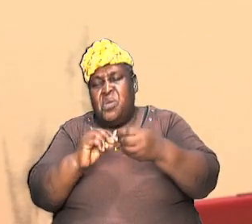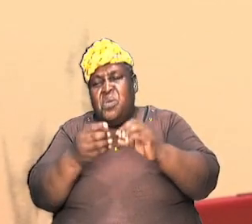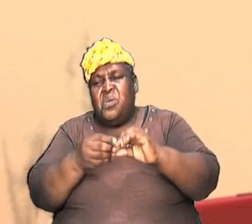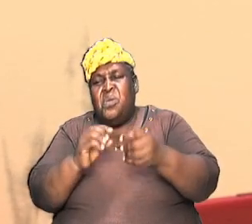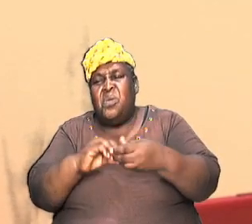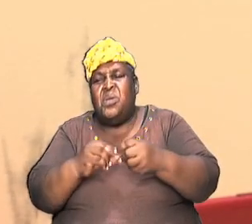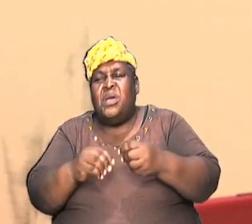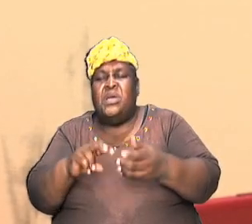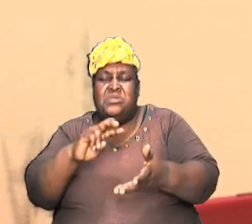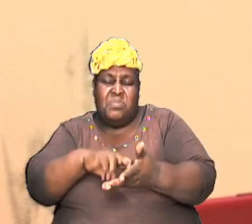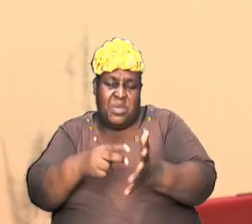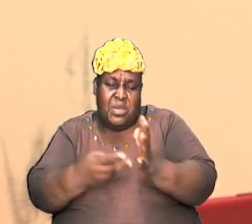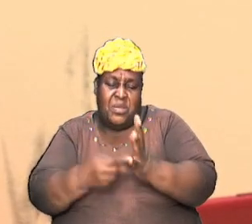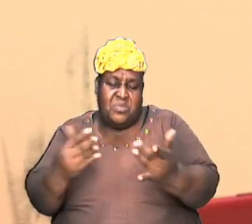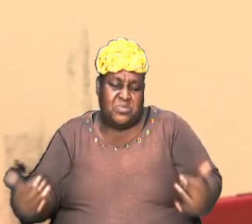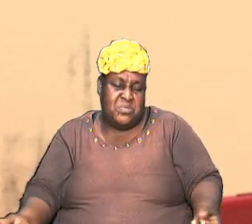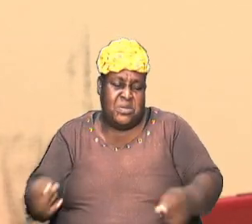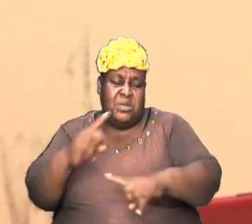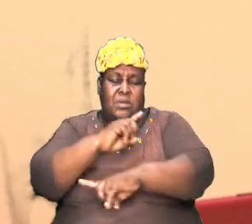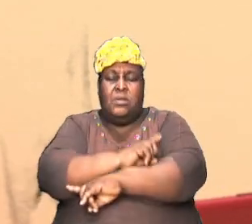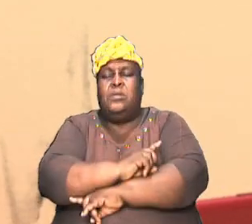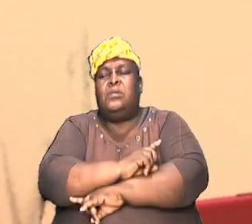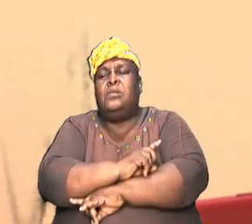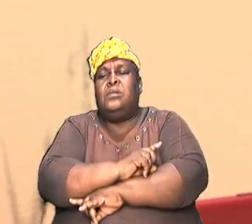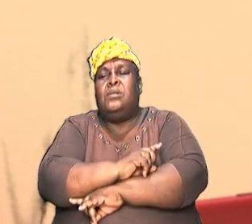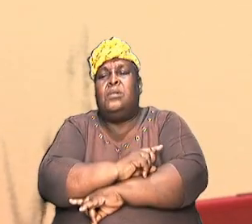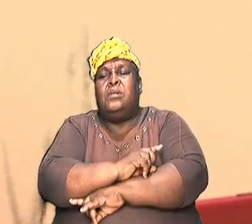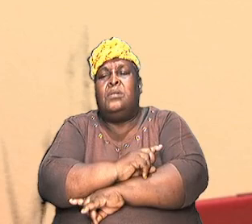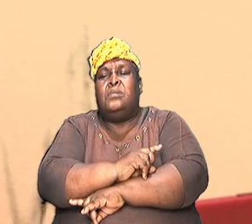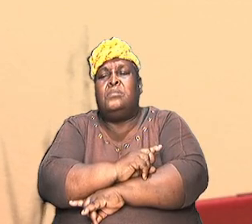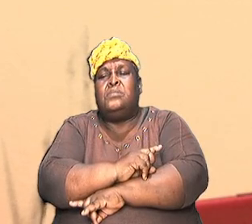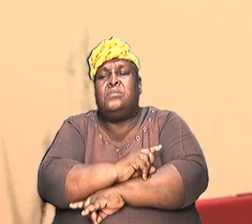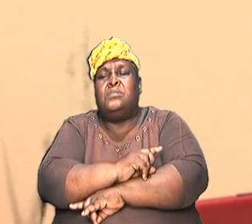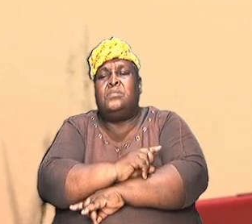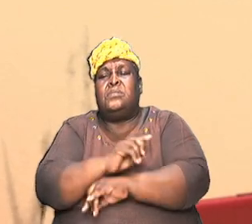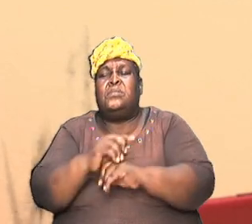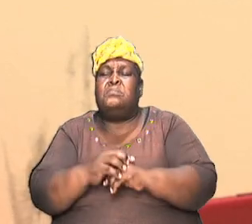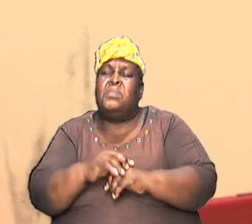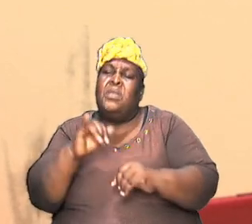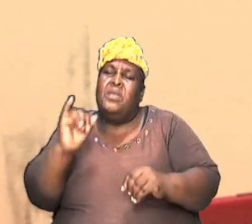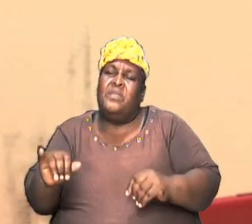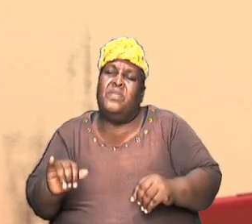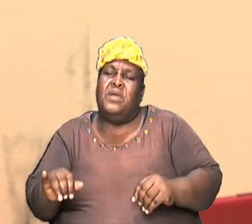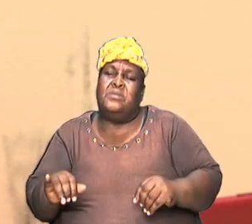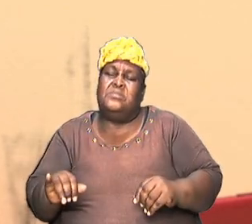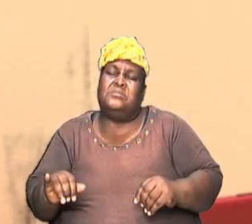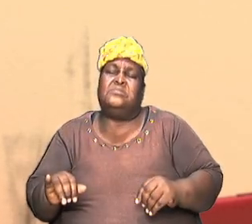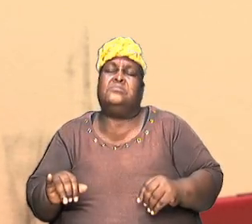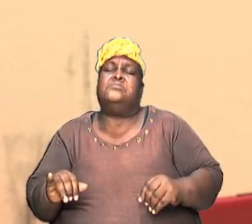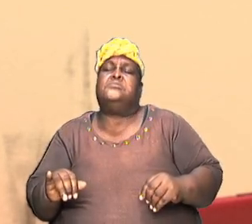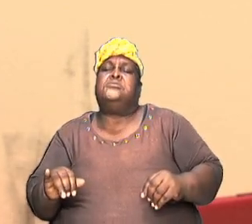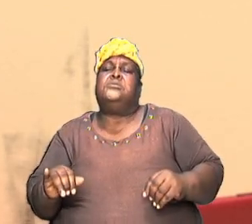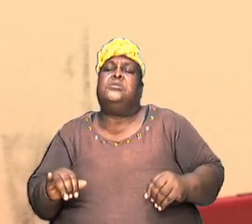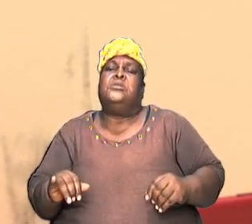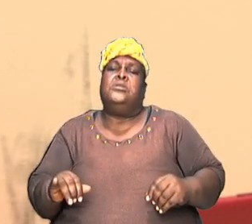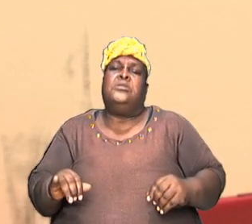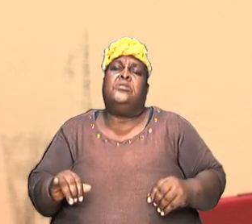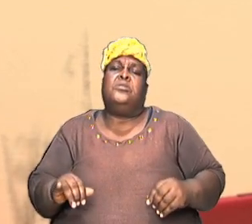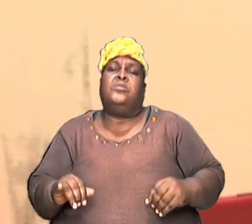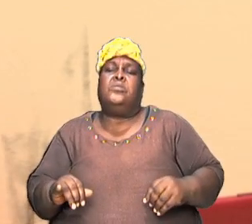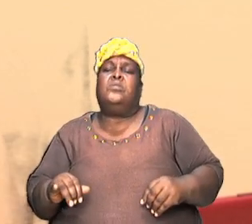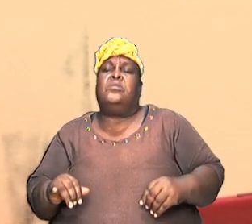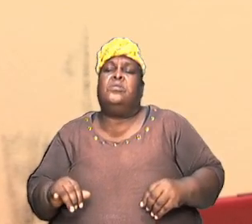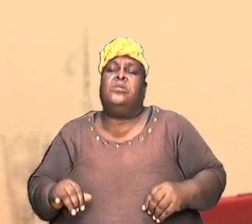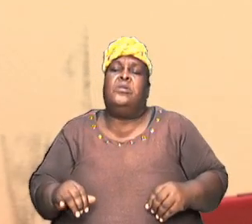defined today in such terms that presents it as